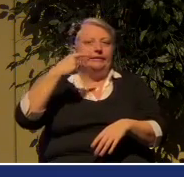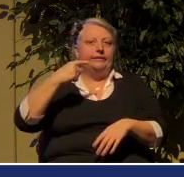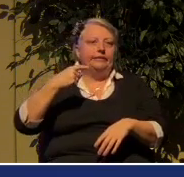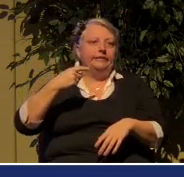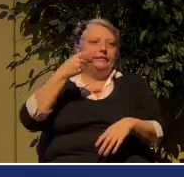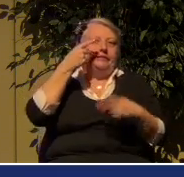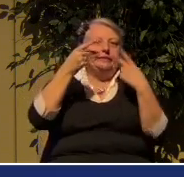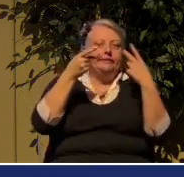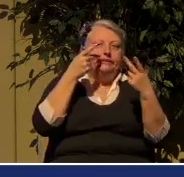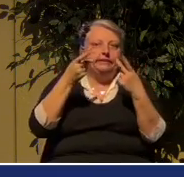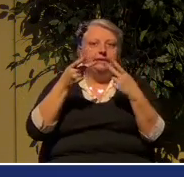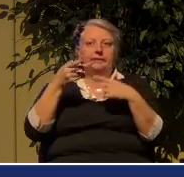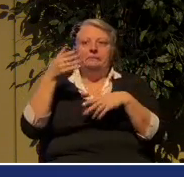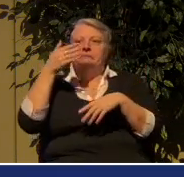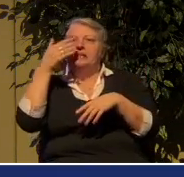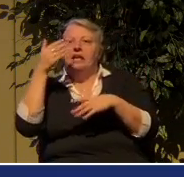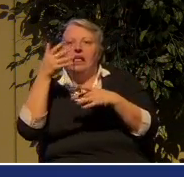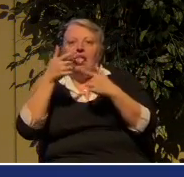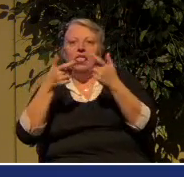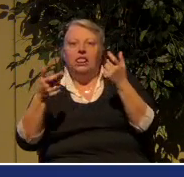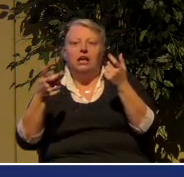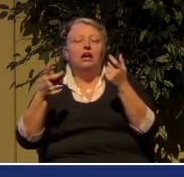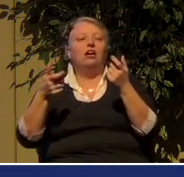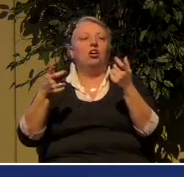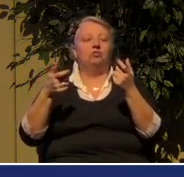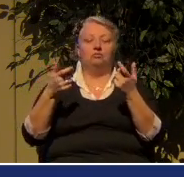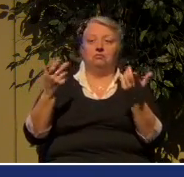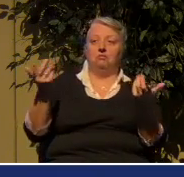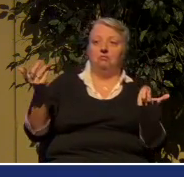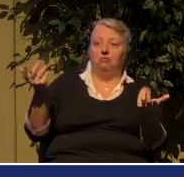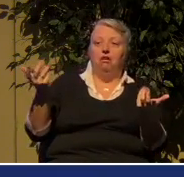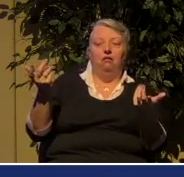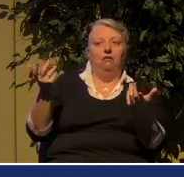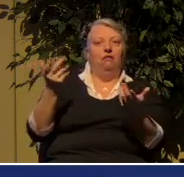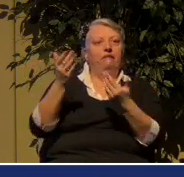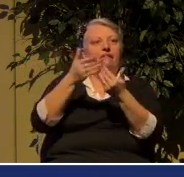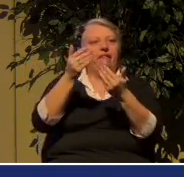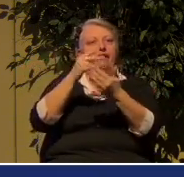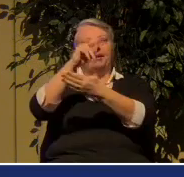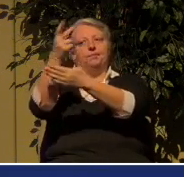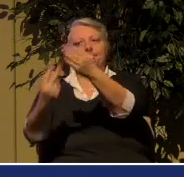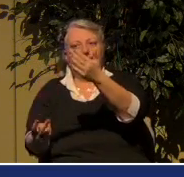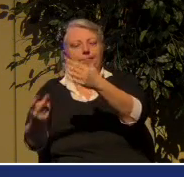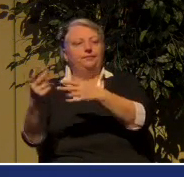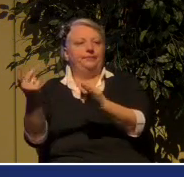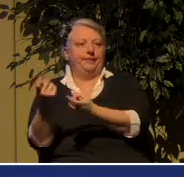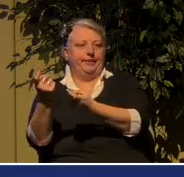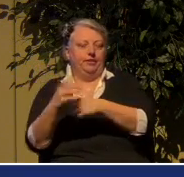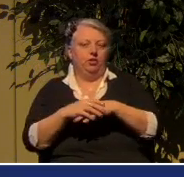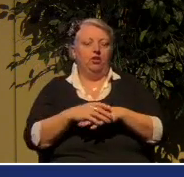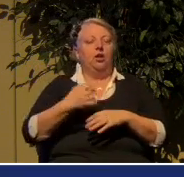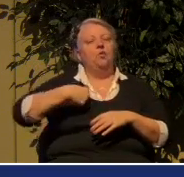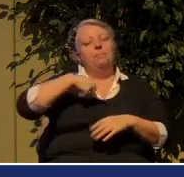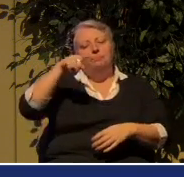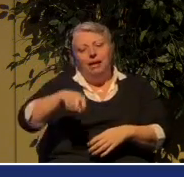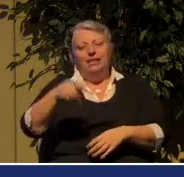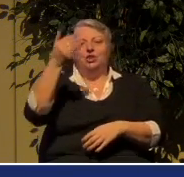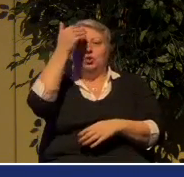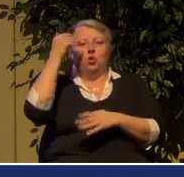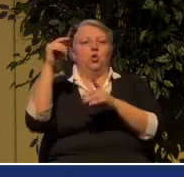we can readily be deceived. The only antidote to that is to know the Word of God not only,